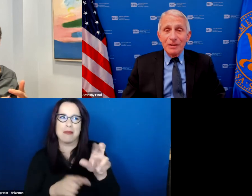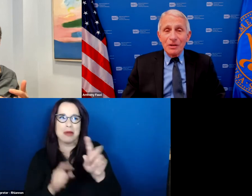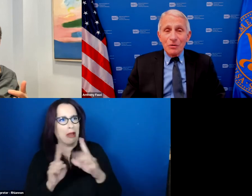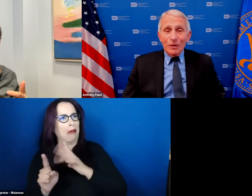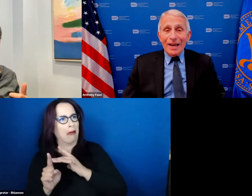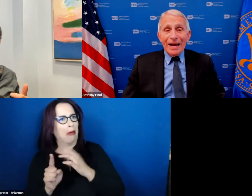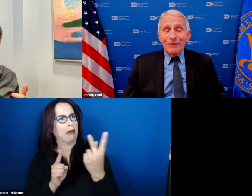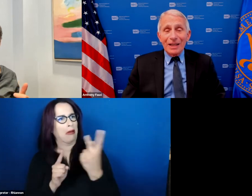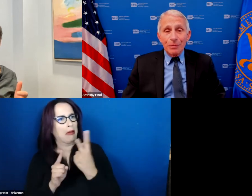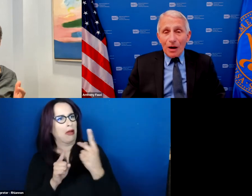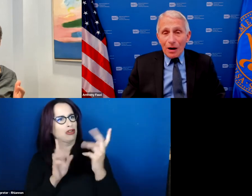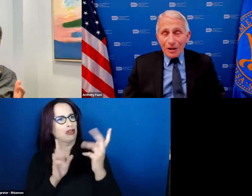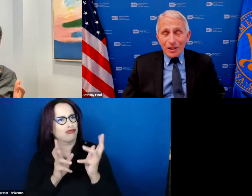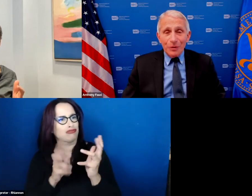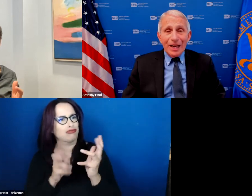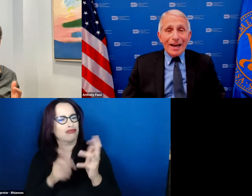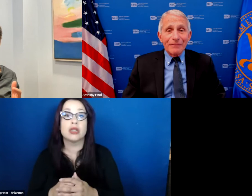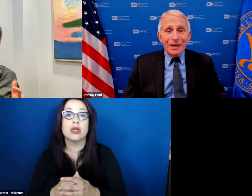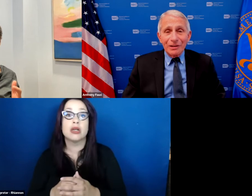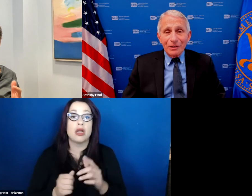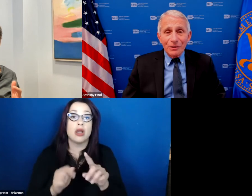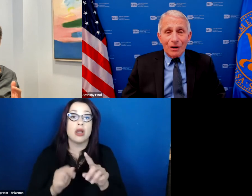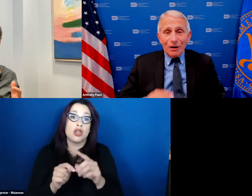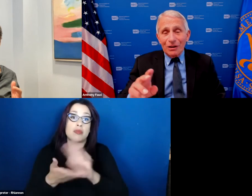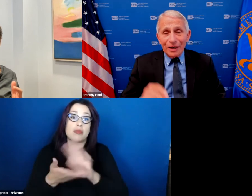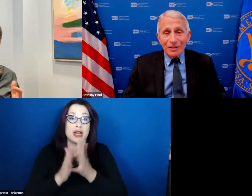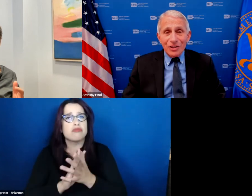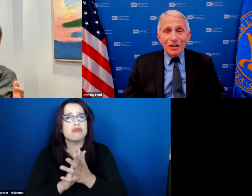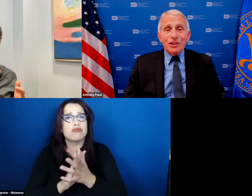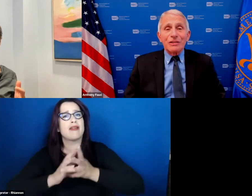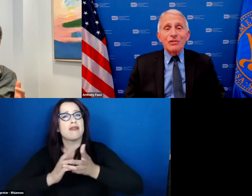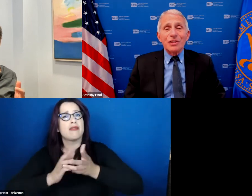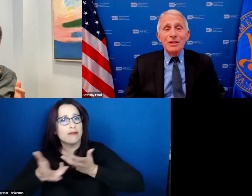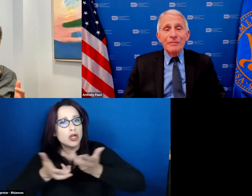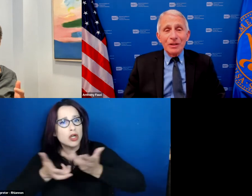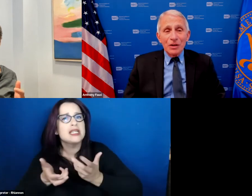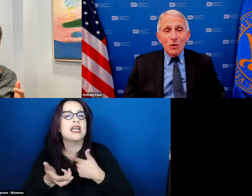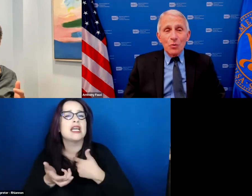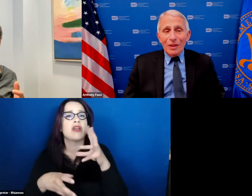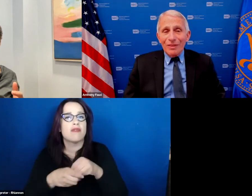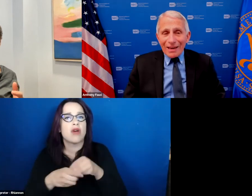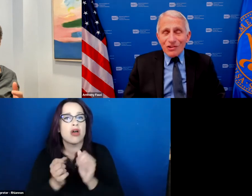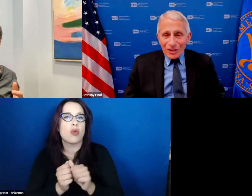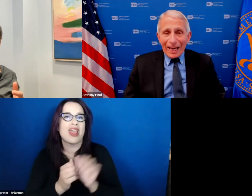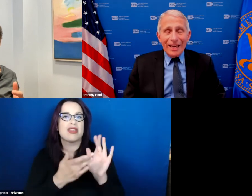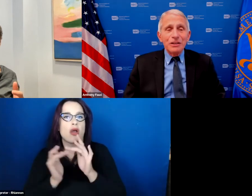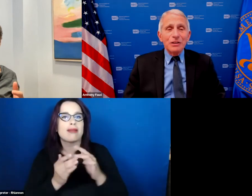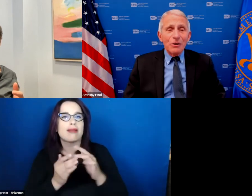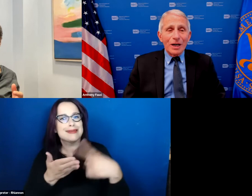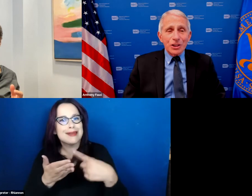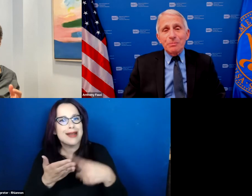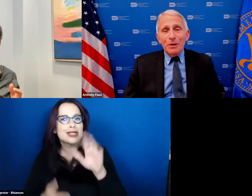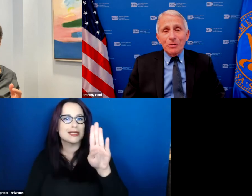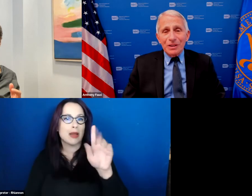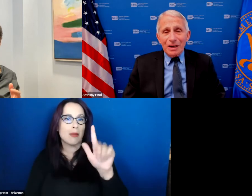when they have their blogs and when they have their little online discussions when they say you